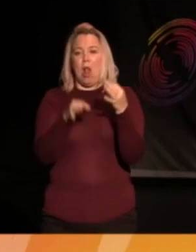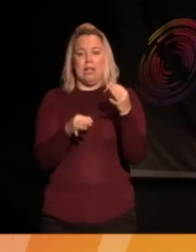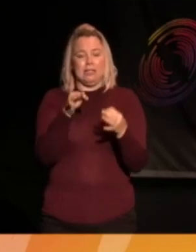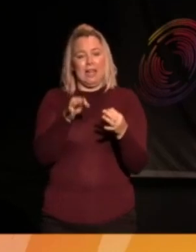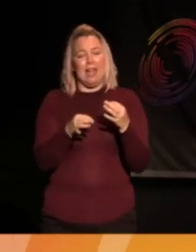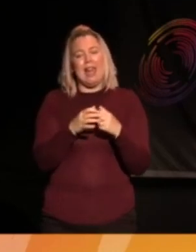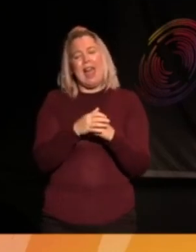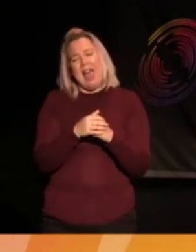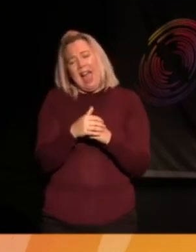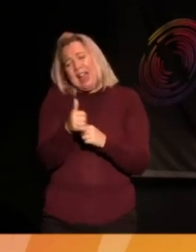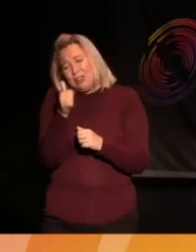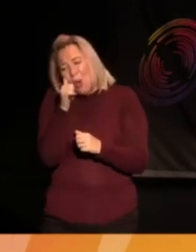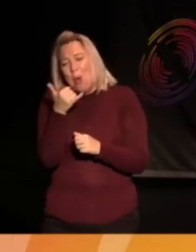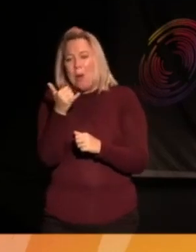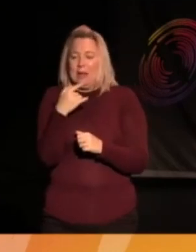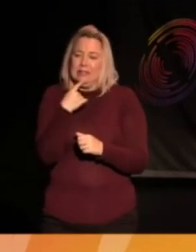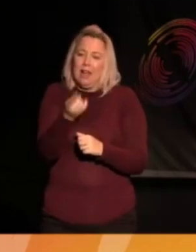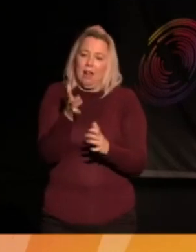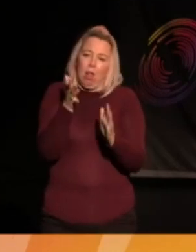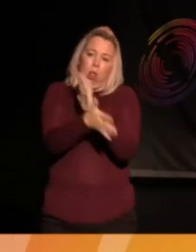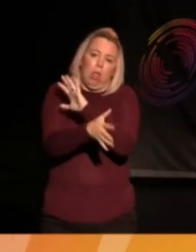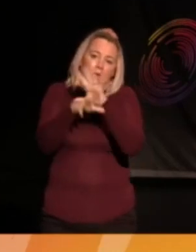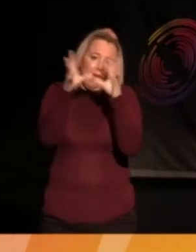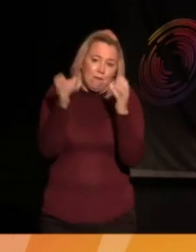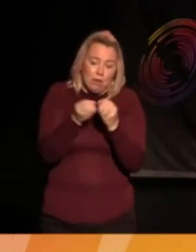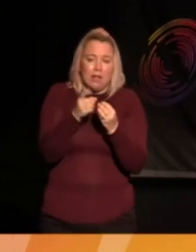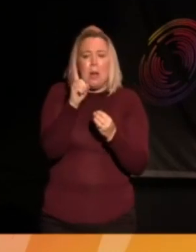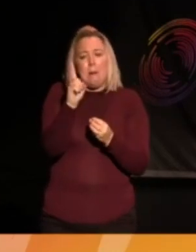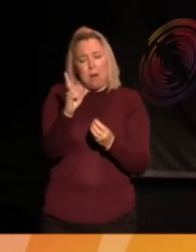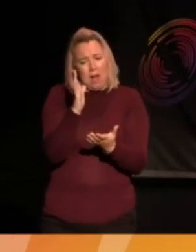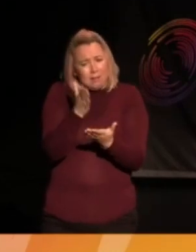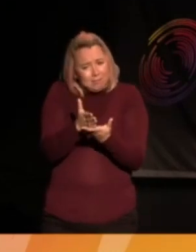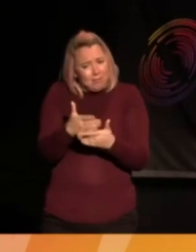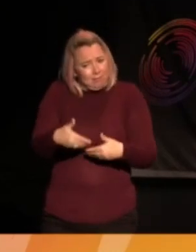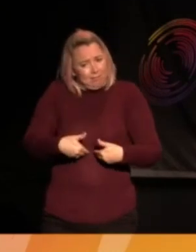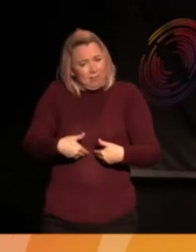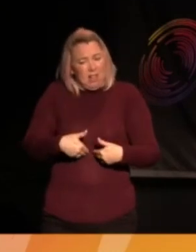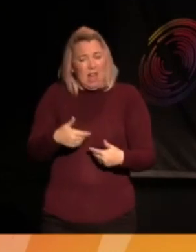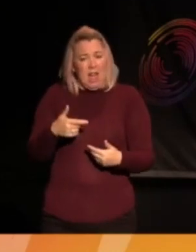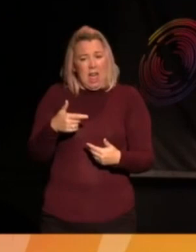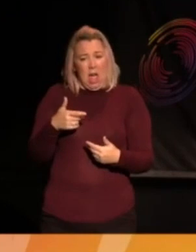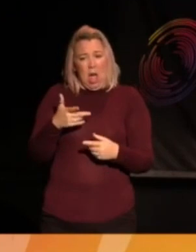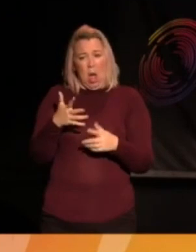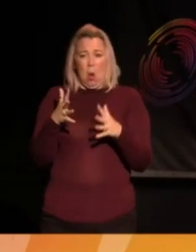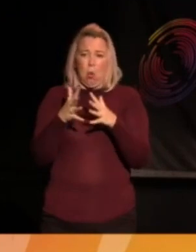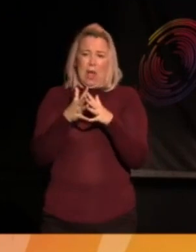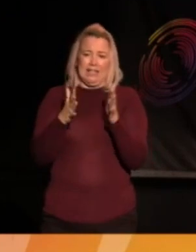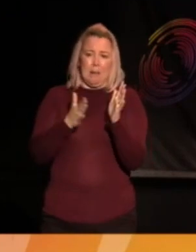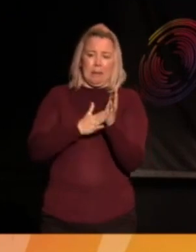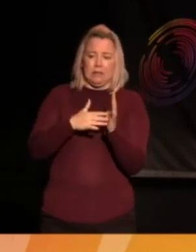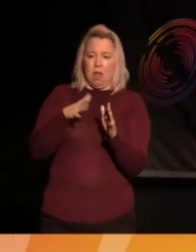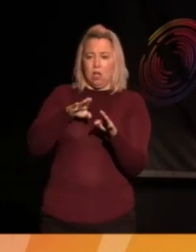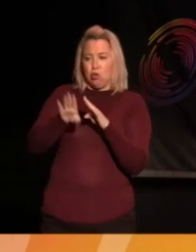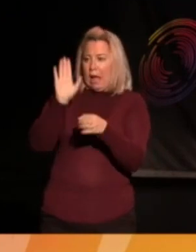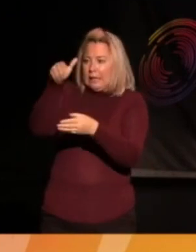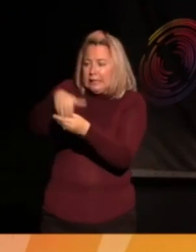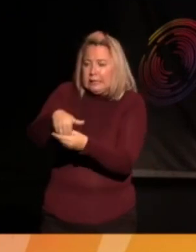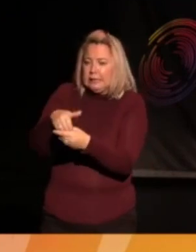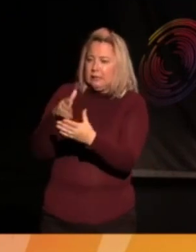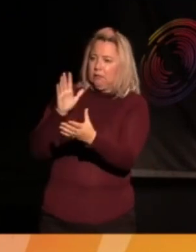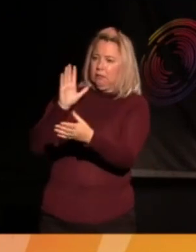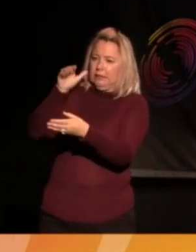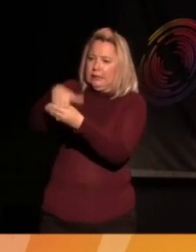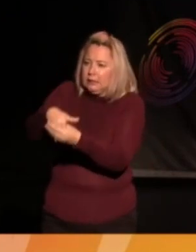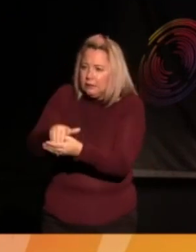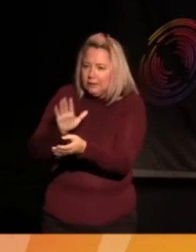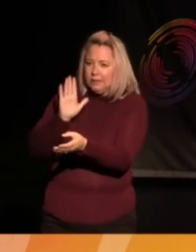overstating it a little, I guess, but I'm serious in what I said, though, and I fell out of love with Westminster, trying to be there all those years, and